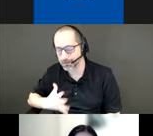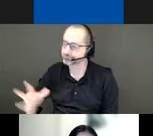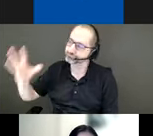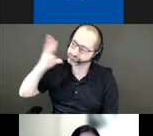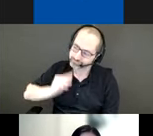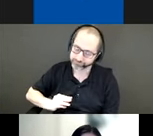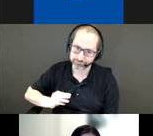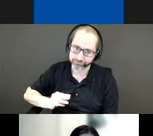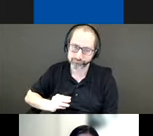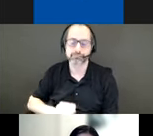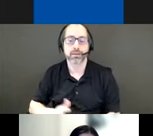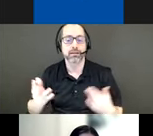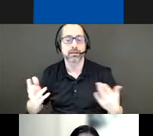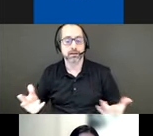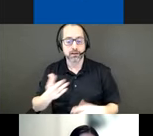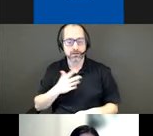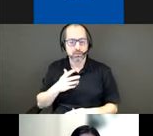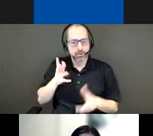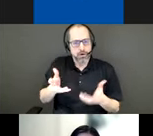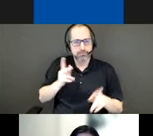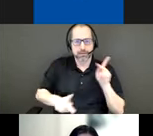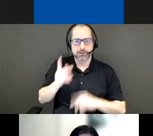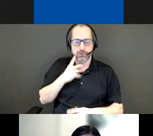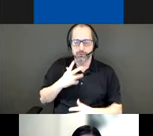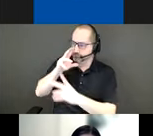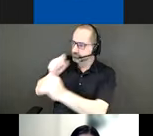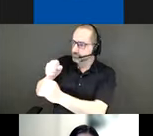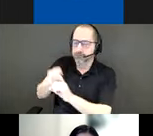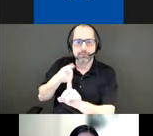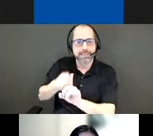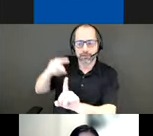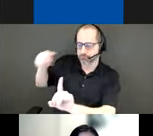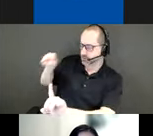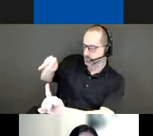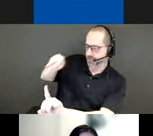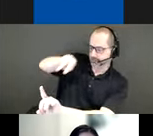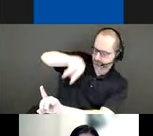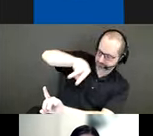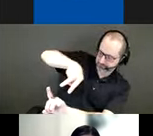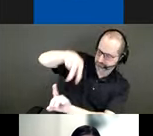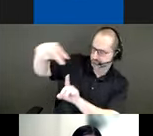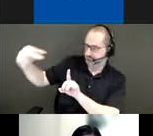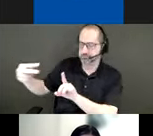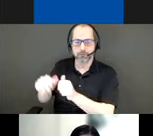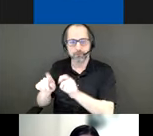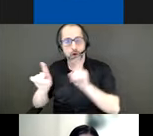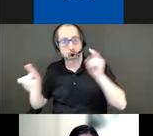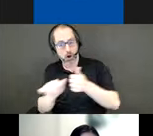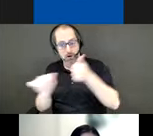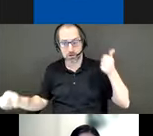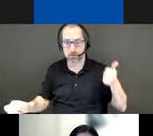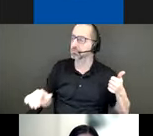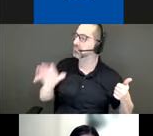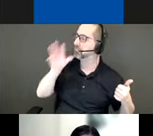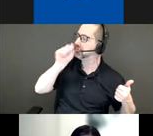we hope to capture people's interests from different views and distances and our aim is that for those passing by for the first time or